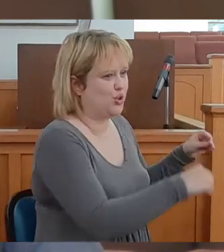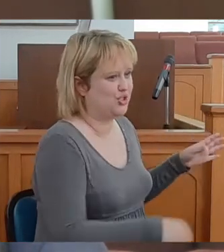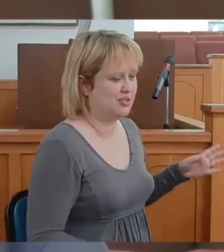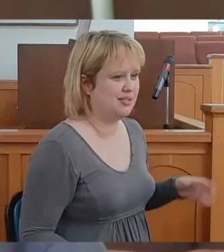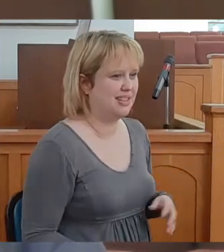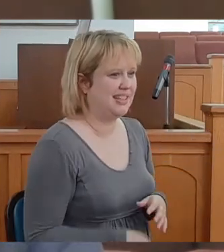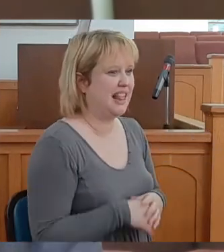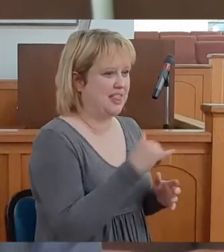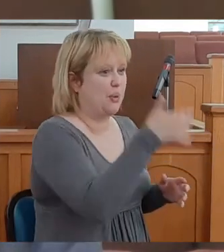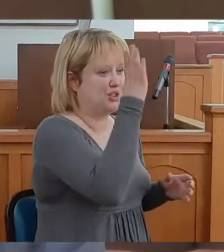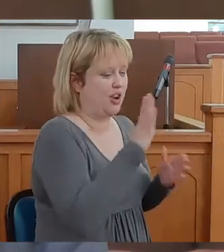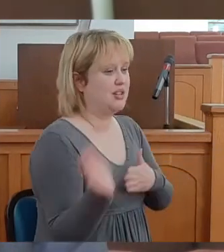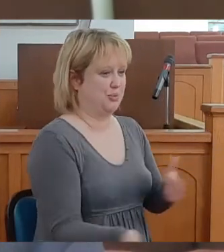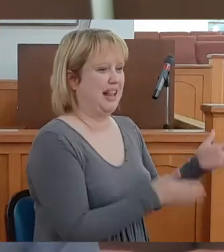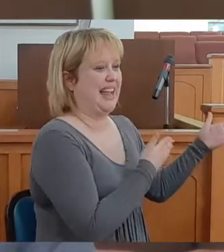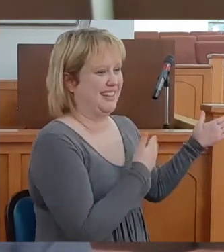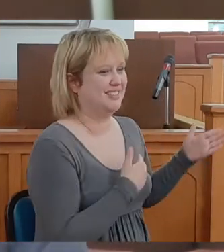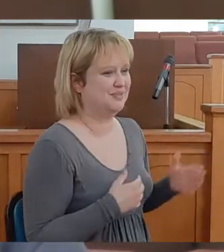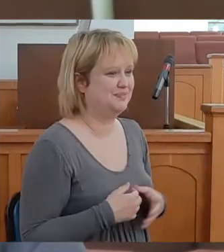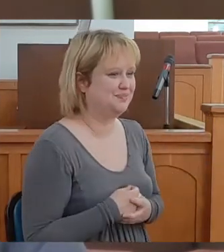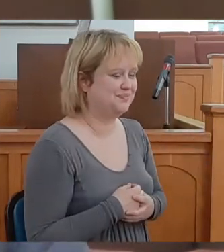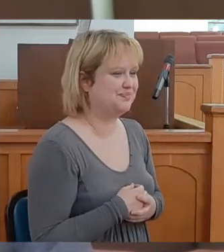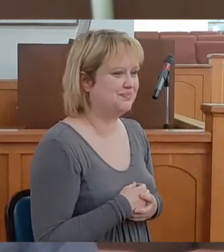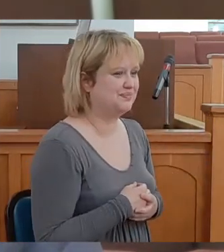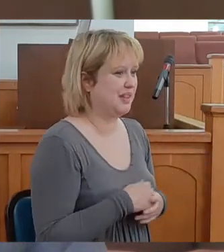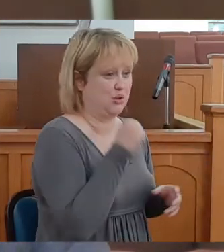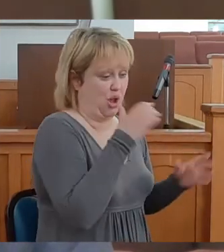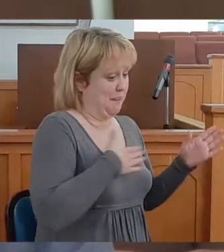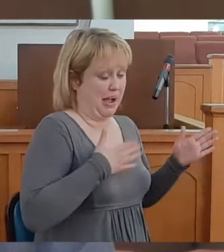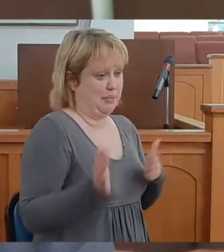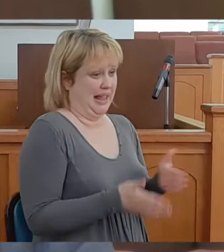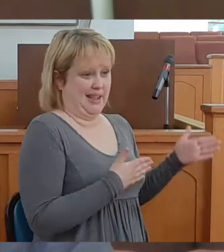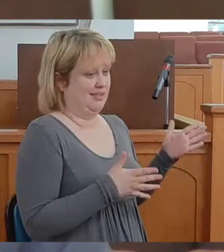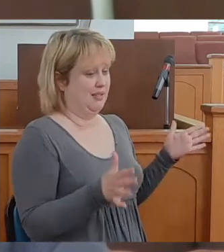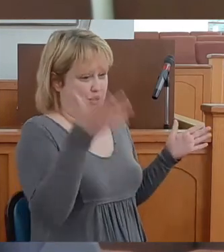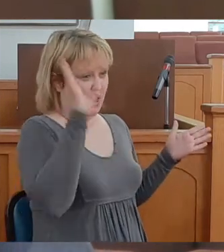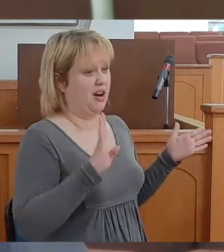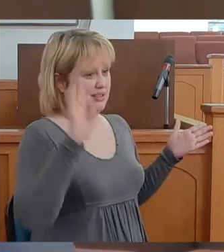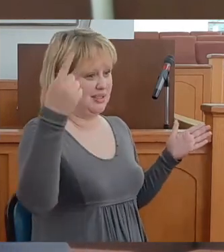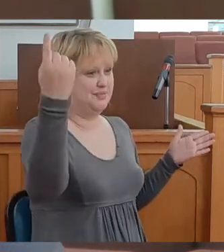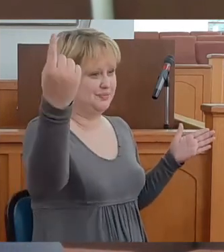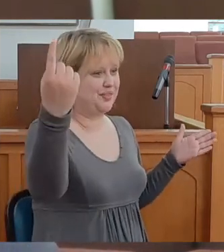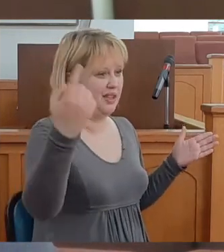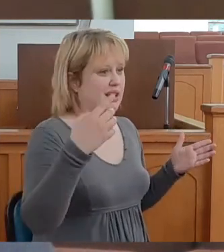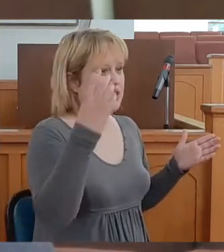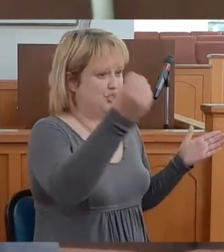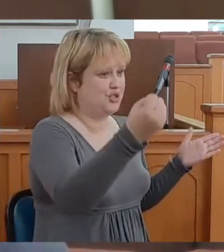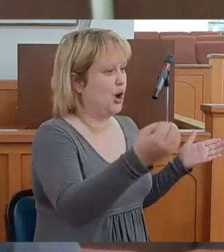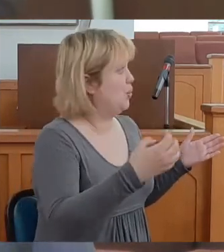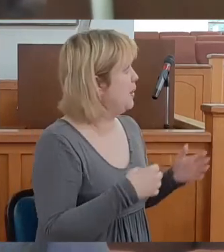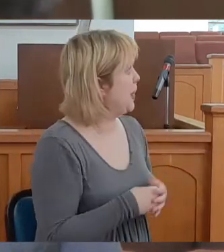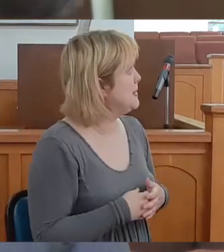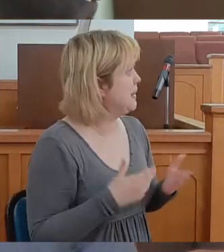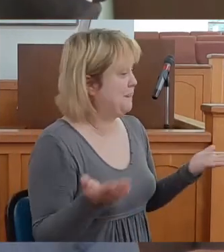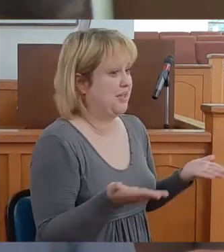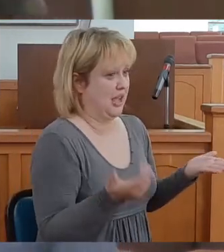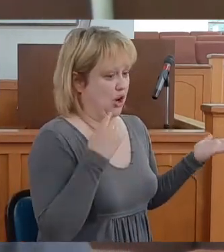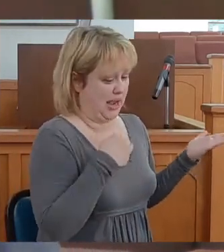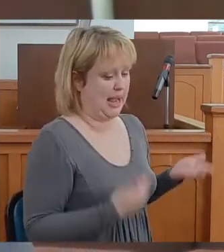That was God's plan. Wasn't mine. So, here I am.